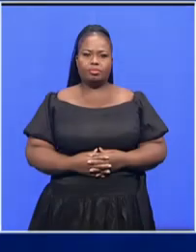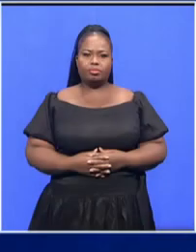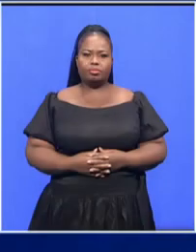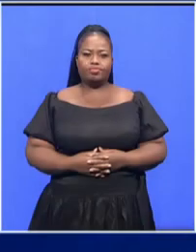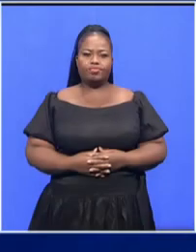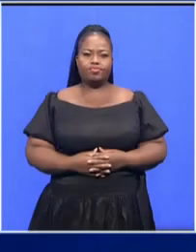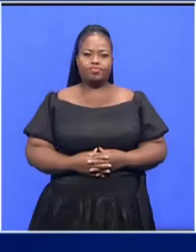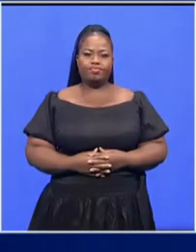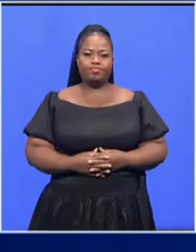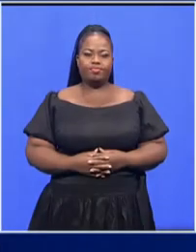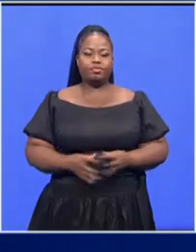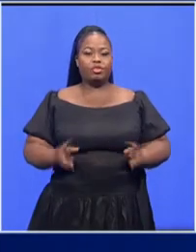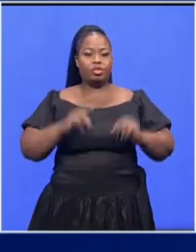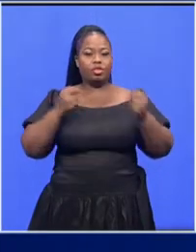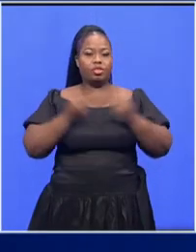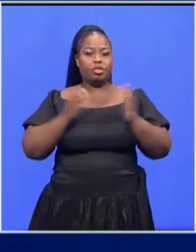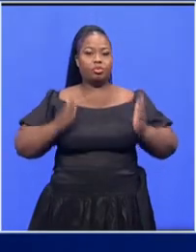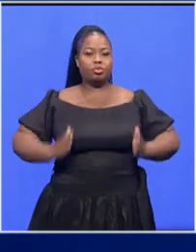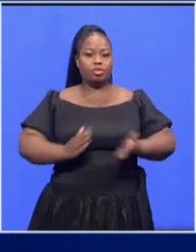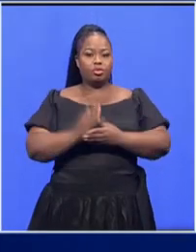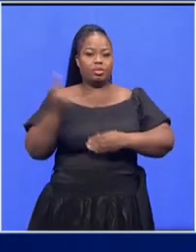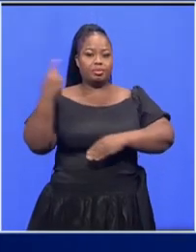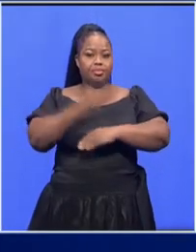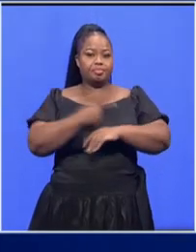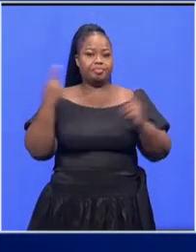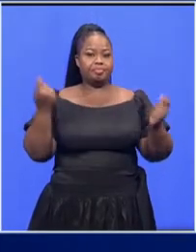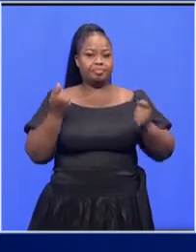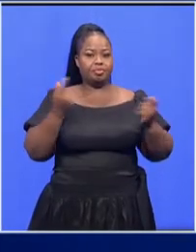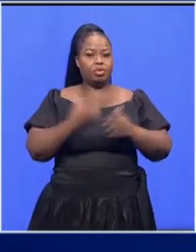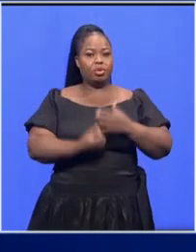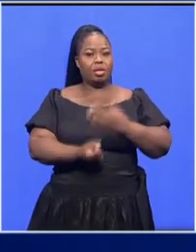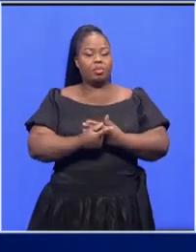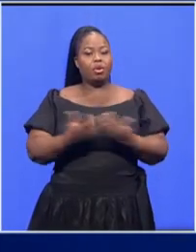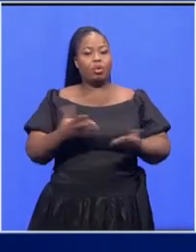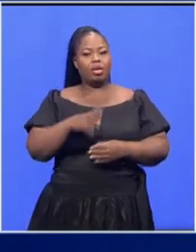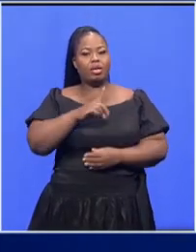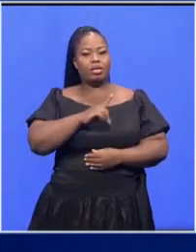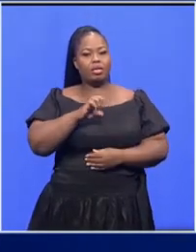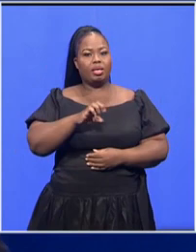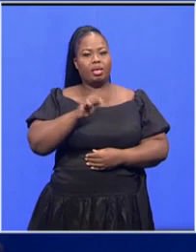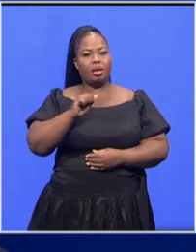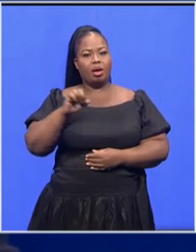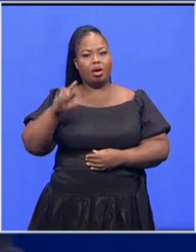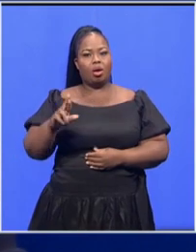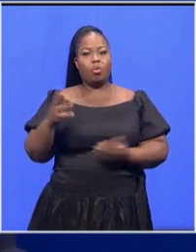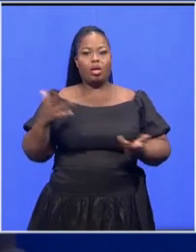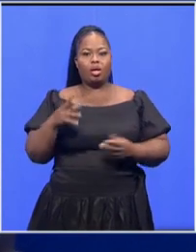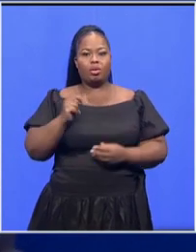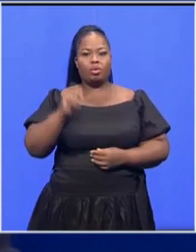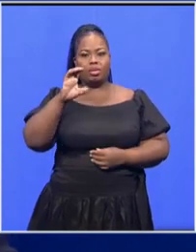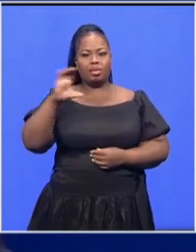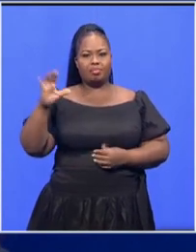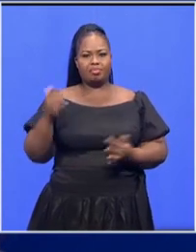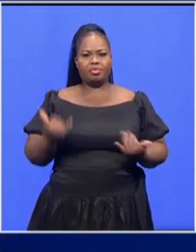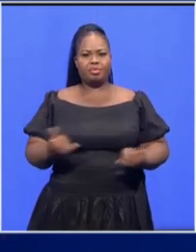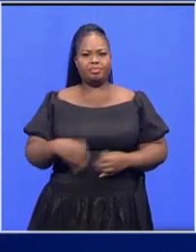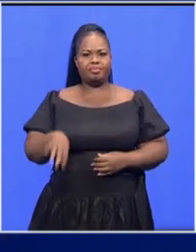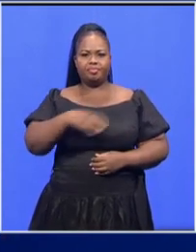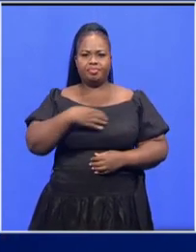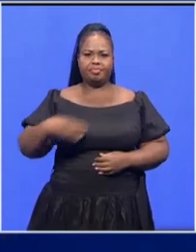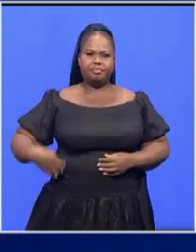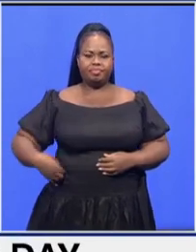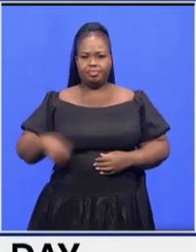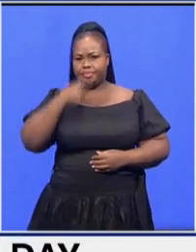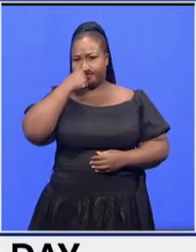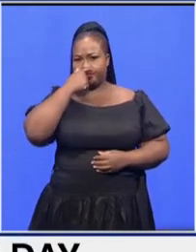a national human rights day celebrations will be taking place in the r in the northern cape today president siri ramaphosa will deliver